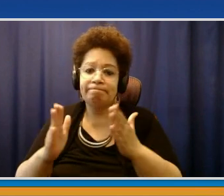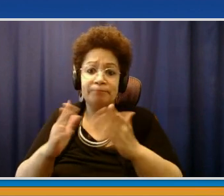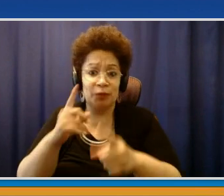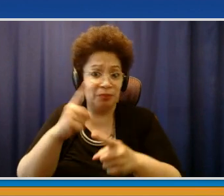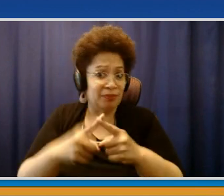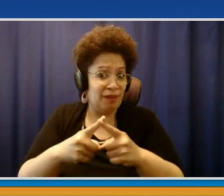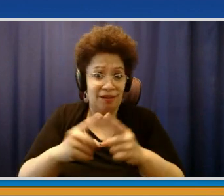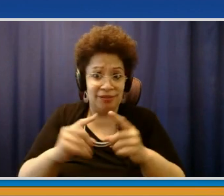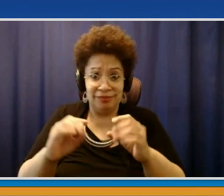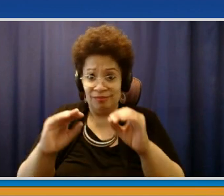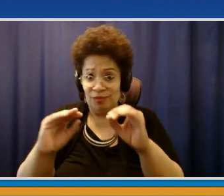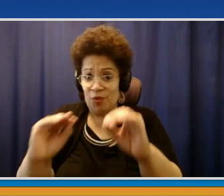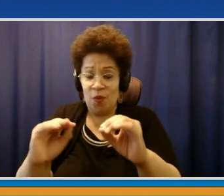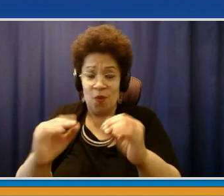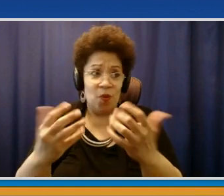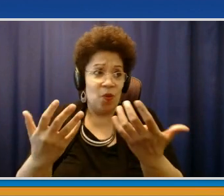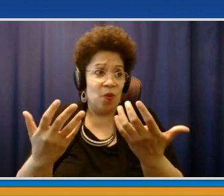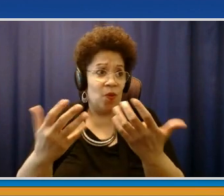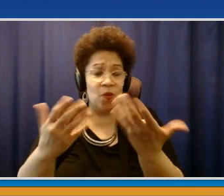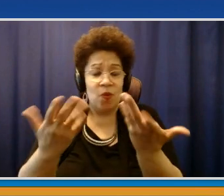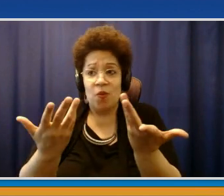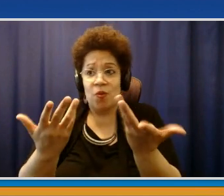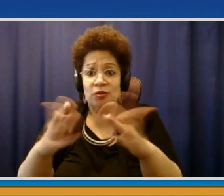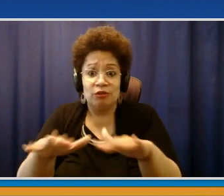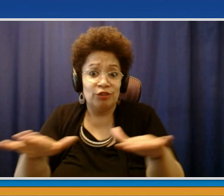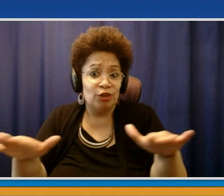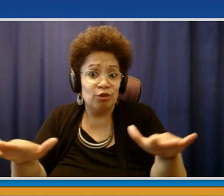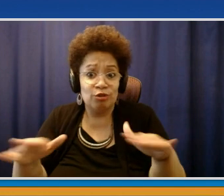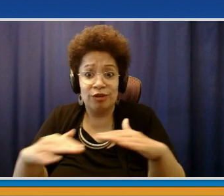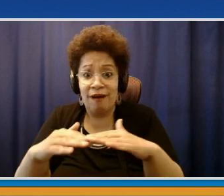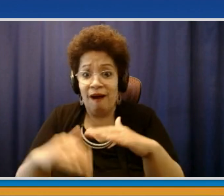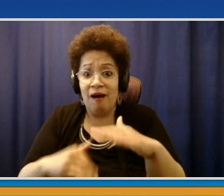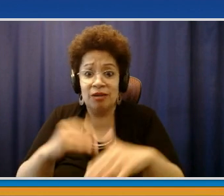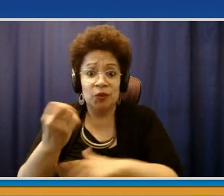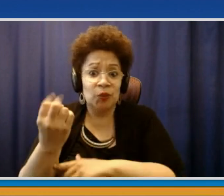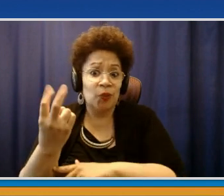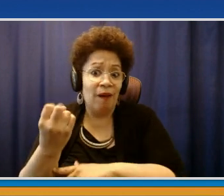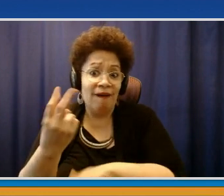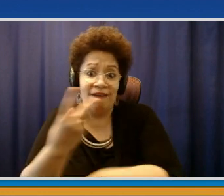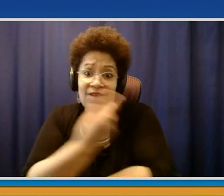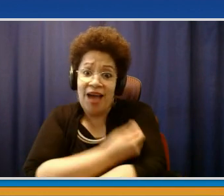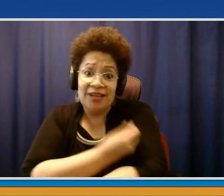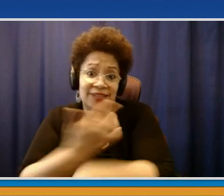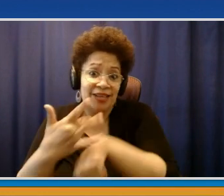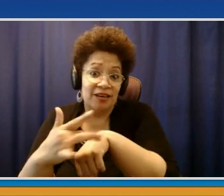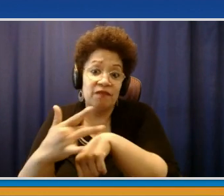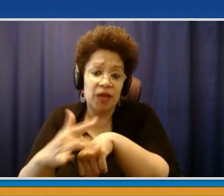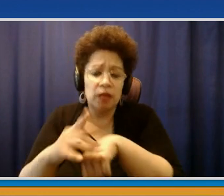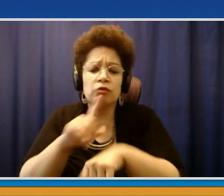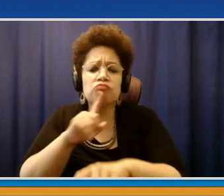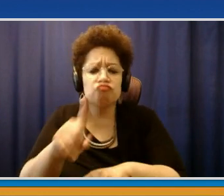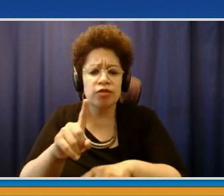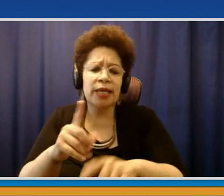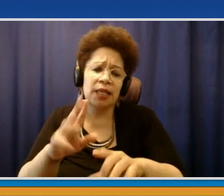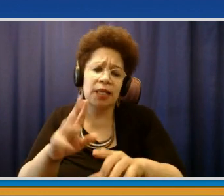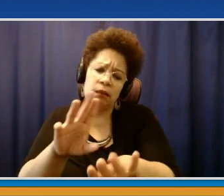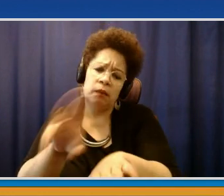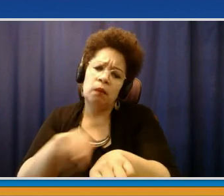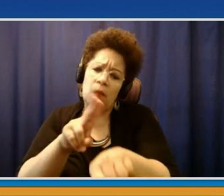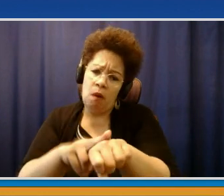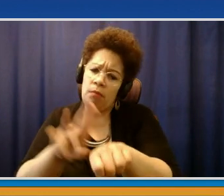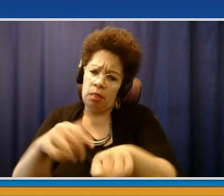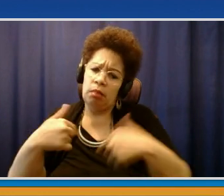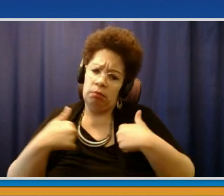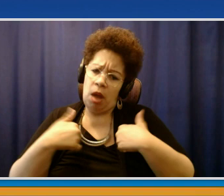-year-old children. So there are some gray areas here that we have to work through. And so I'm naturally concerned, you know, the whole purpose of putting on